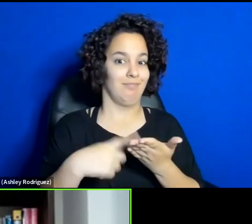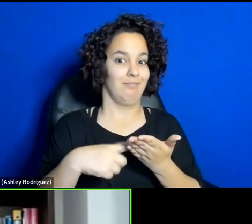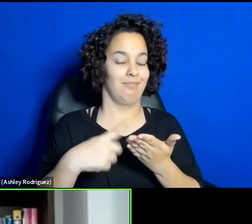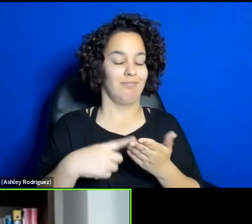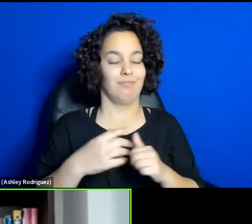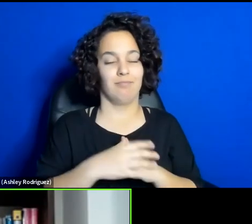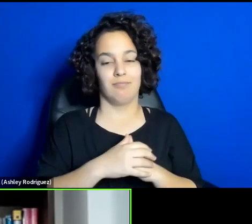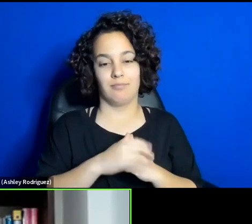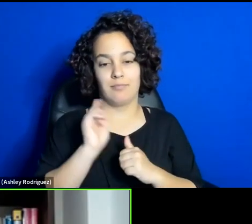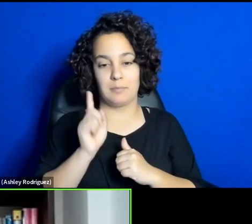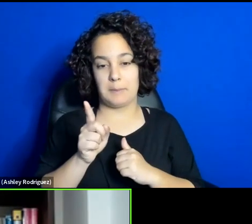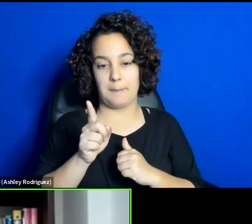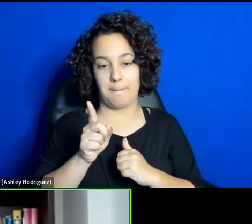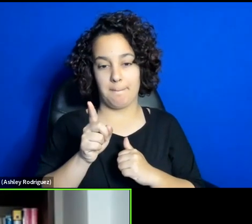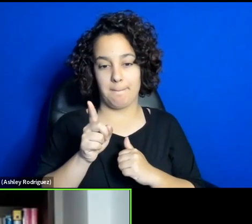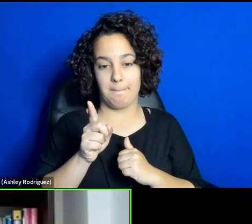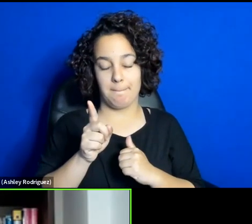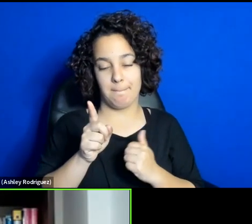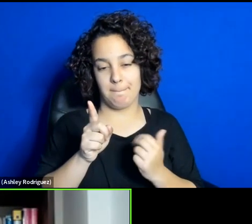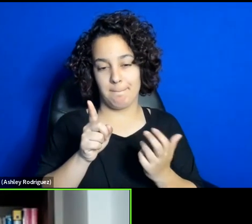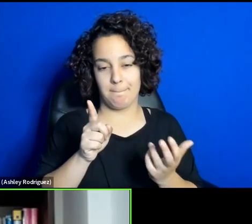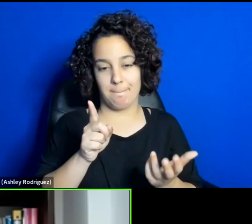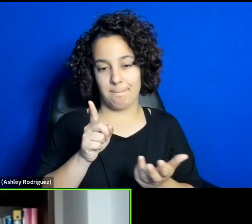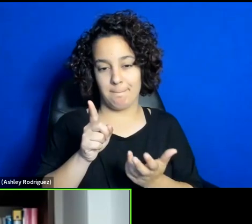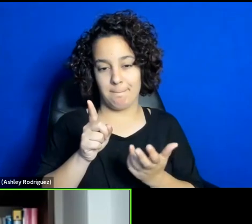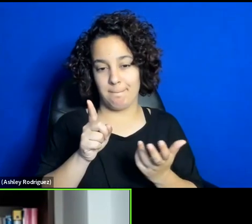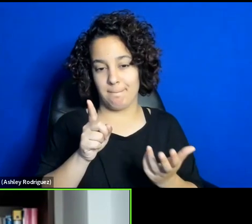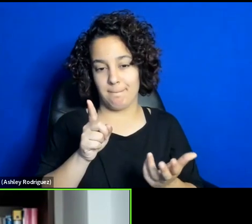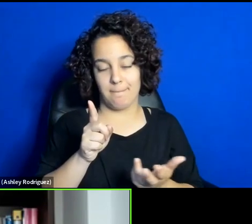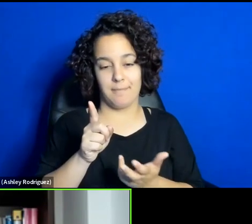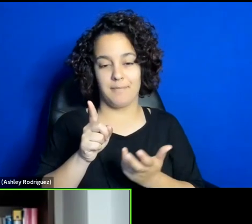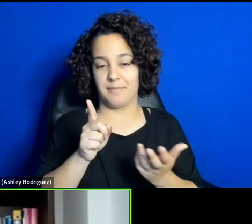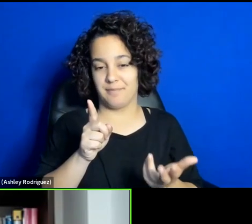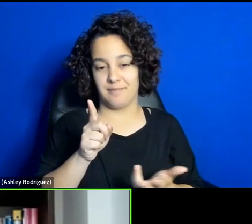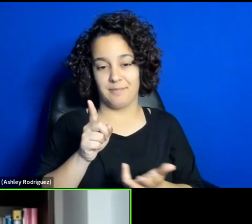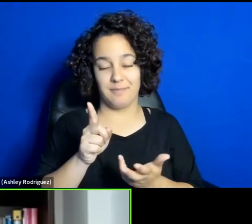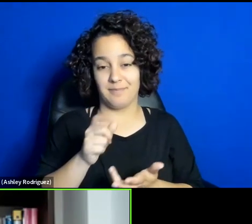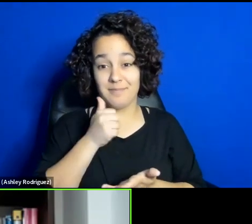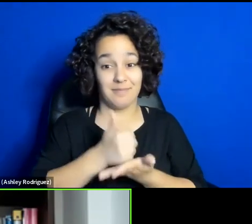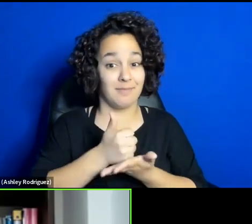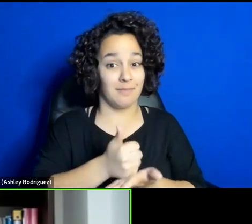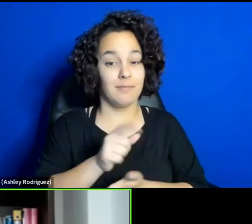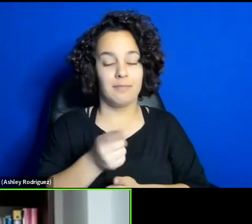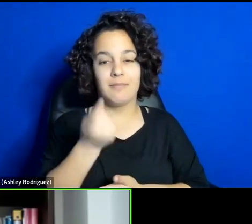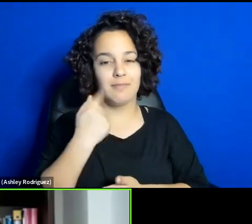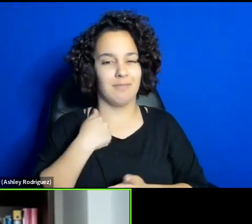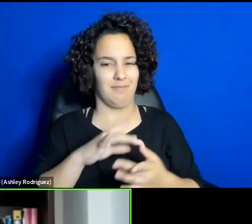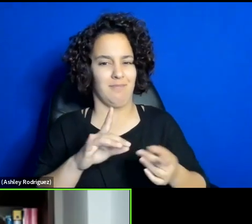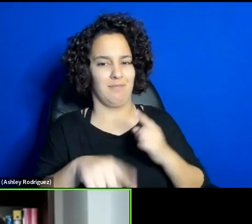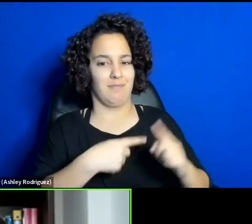it's not hell, because I'm just talking about inside Iran and my centralized